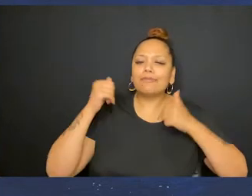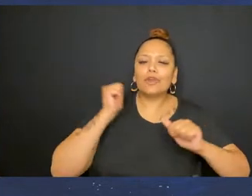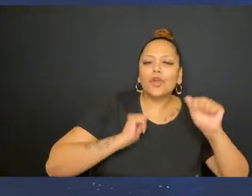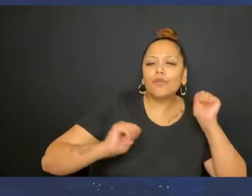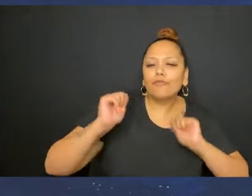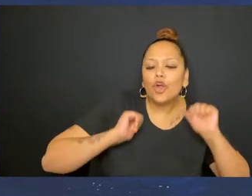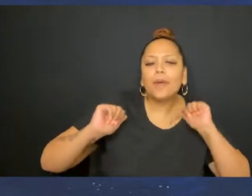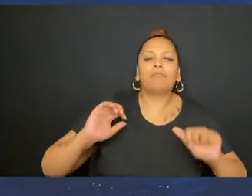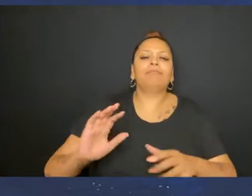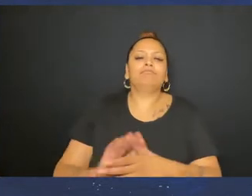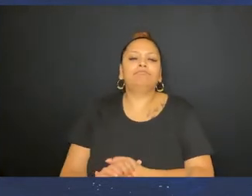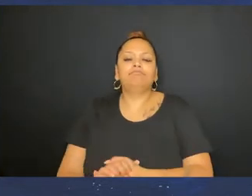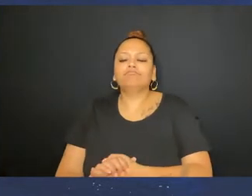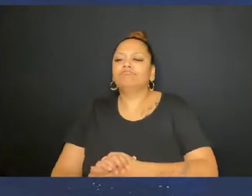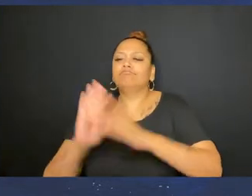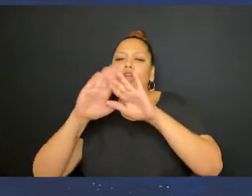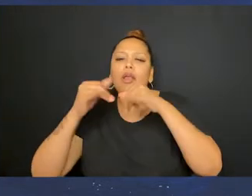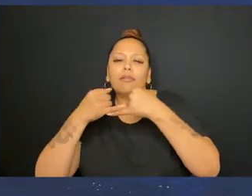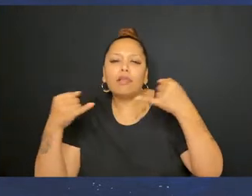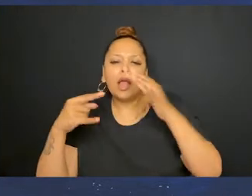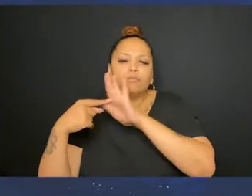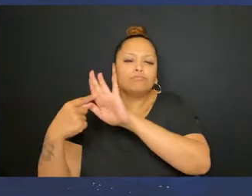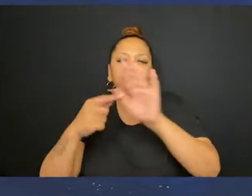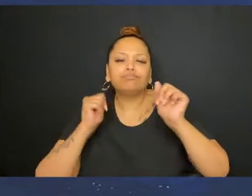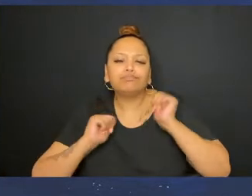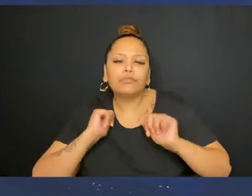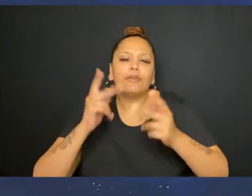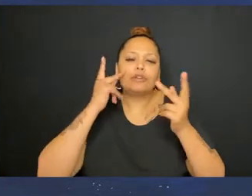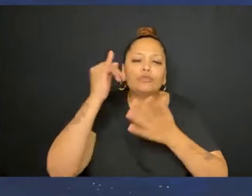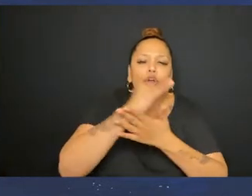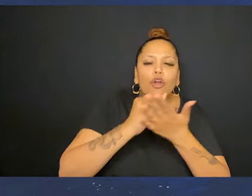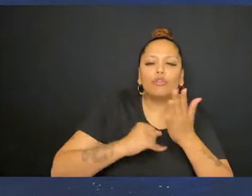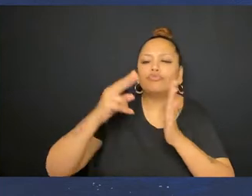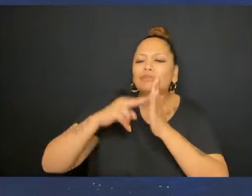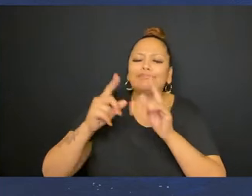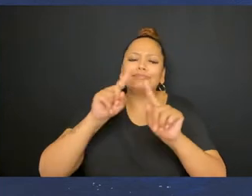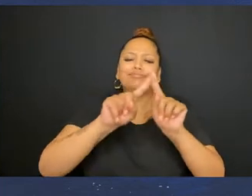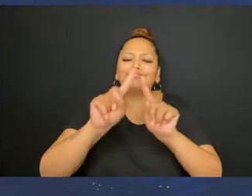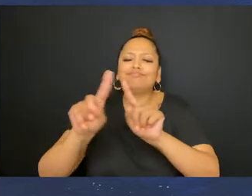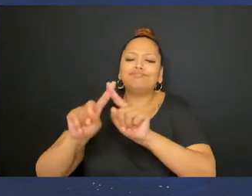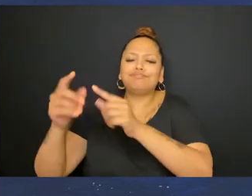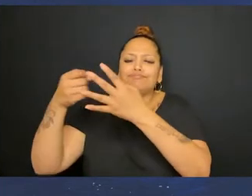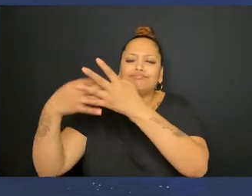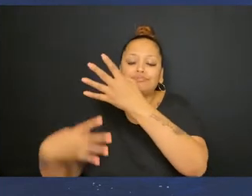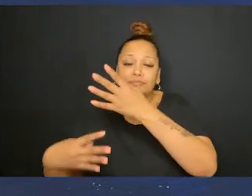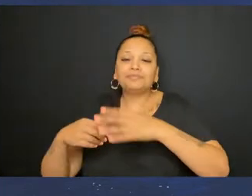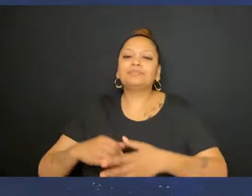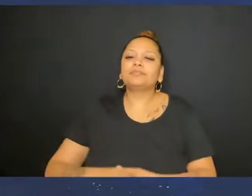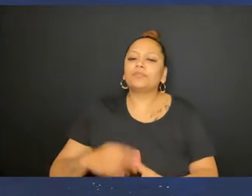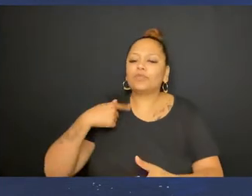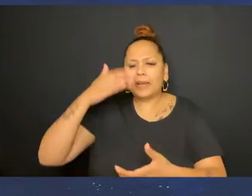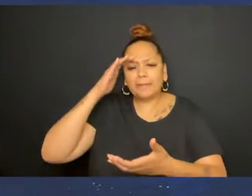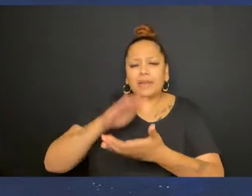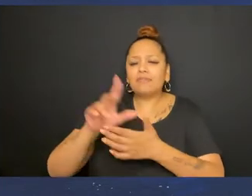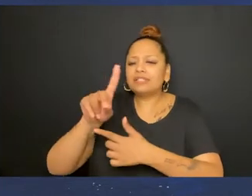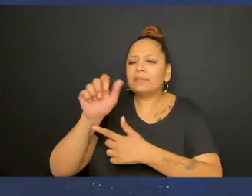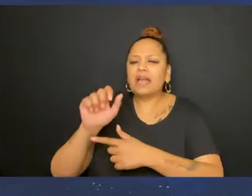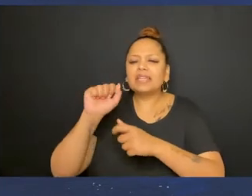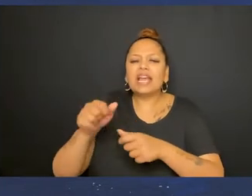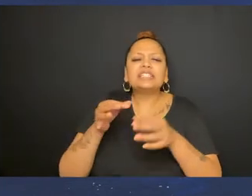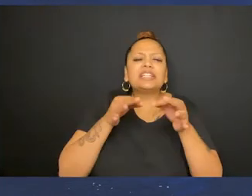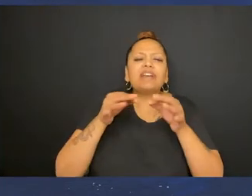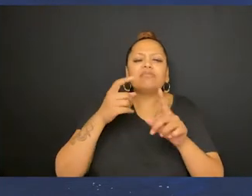including live performances, virtual showcases, visual art shows, readings, and more. We believe that